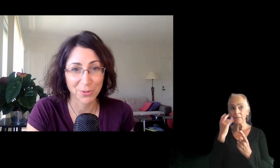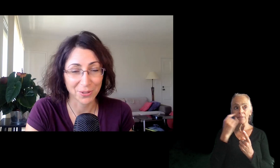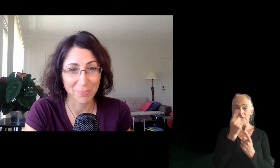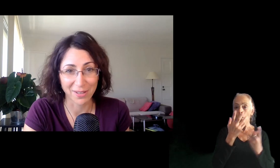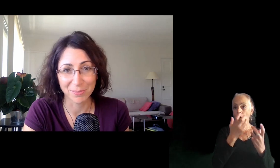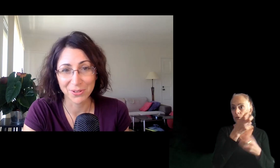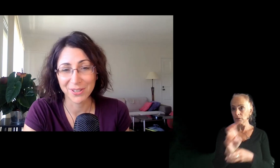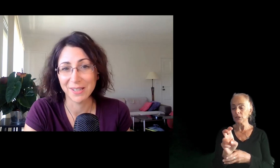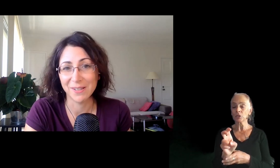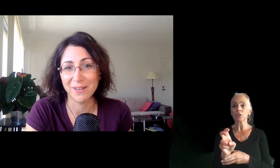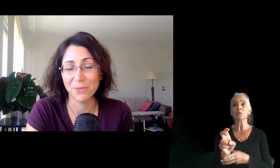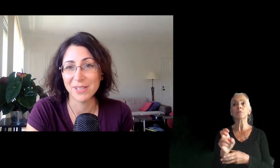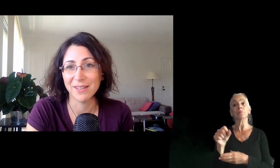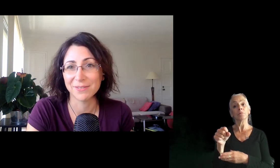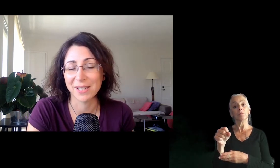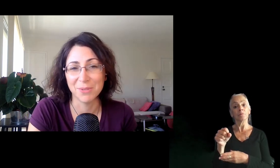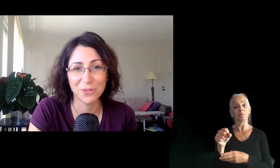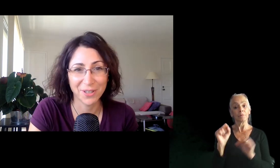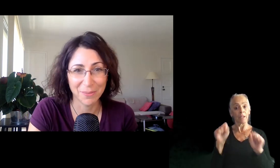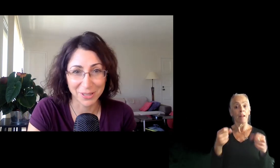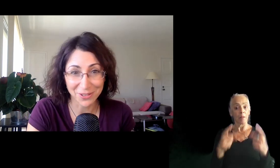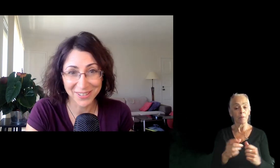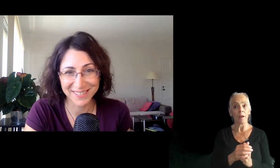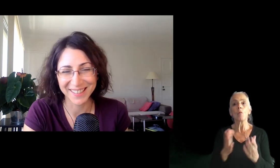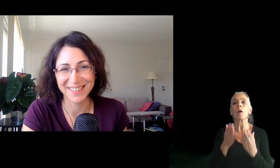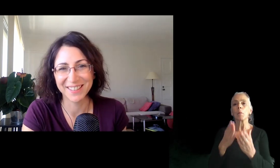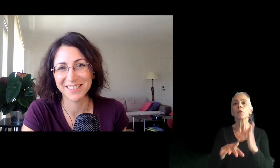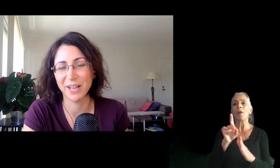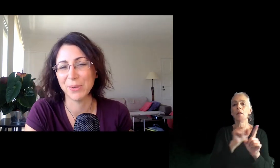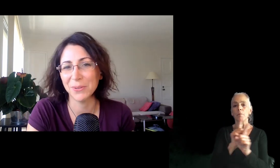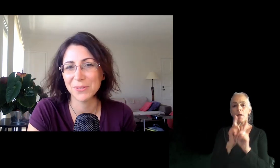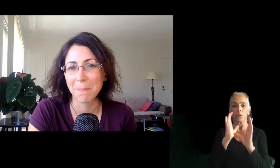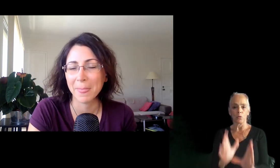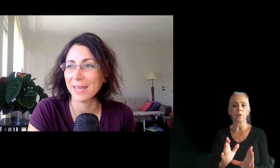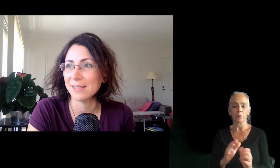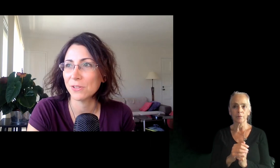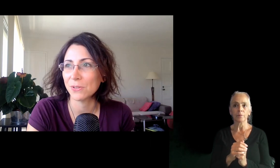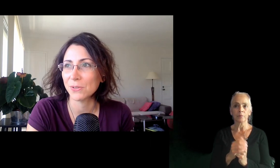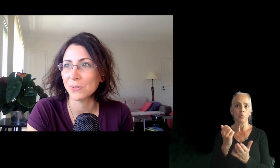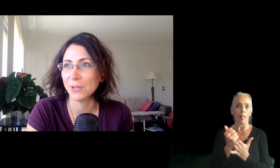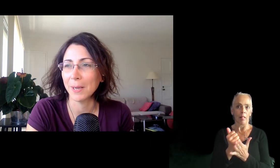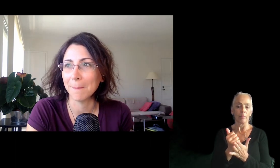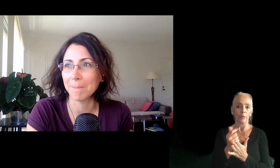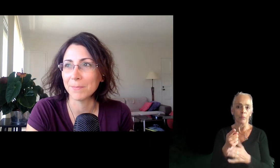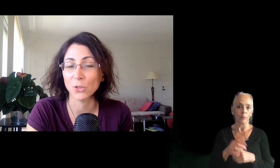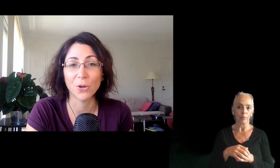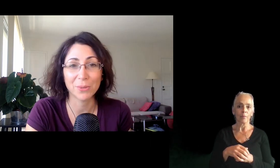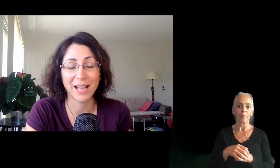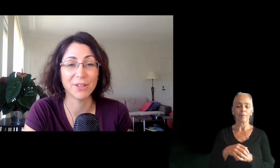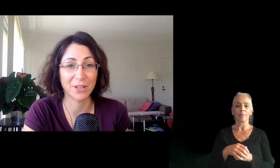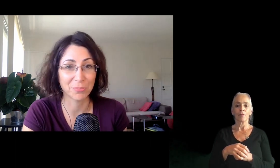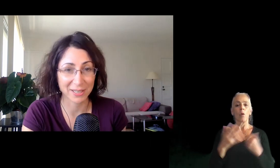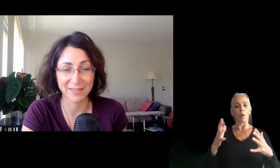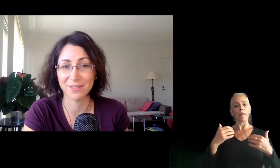It's, it's absolutely possible. Uh, I would recommend you to find a mentor, uh, to help you out and to, um, so